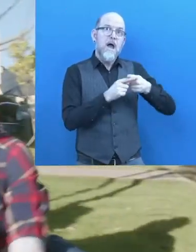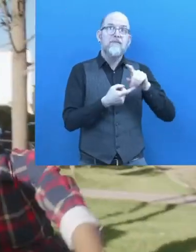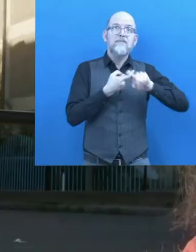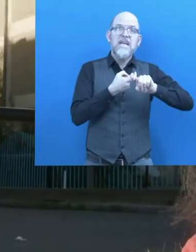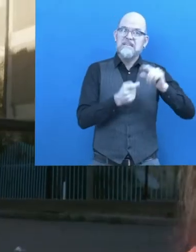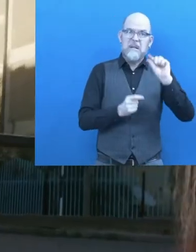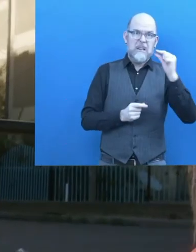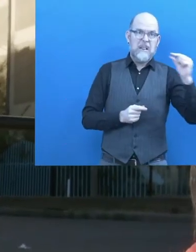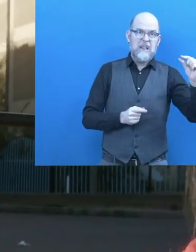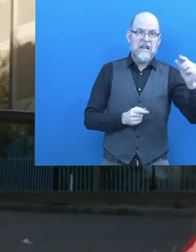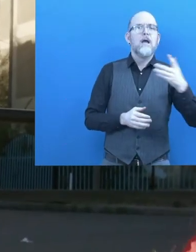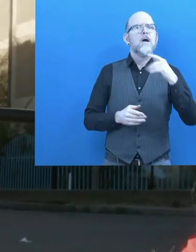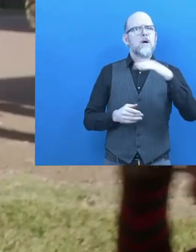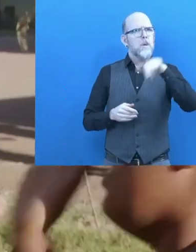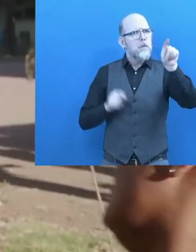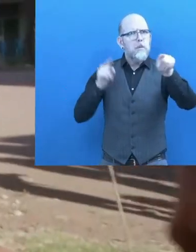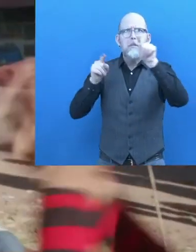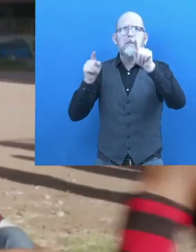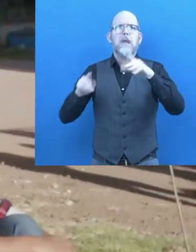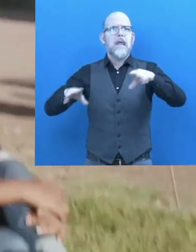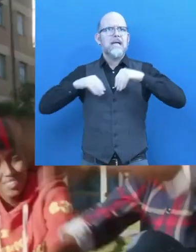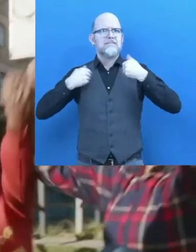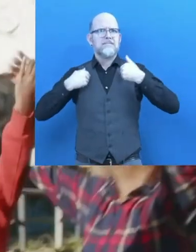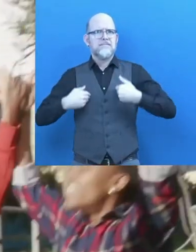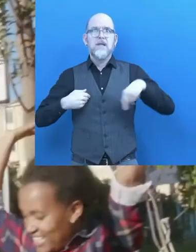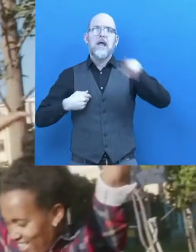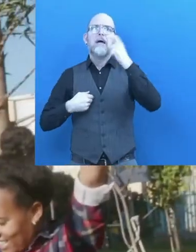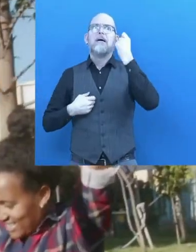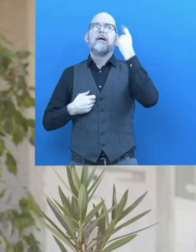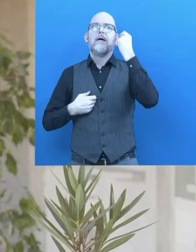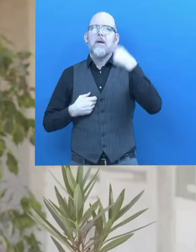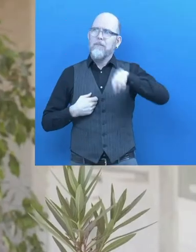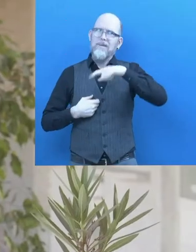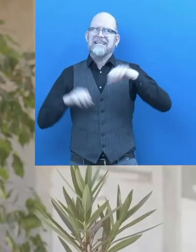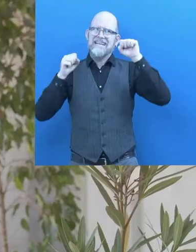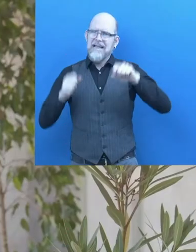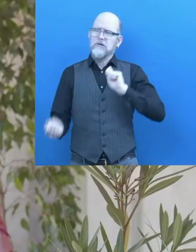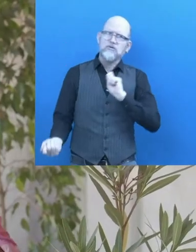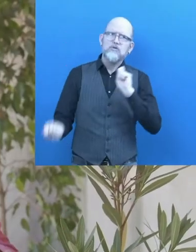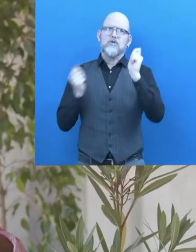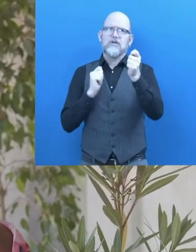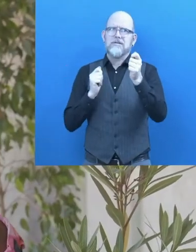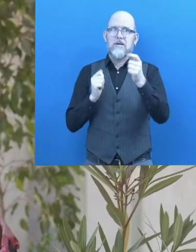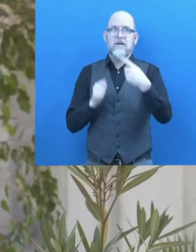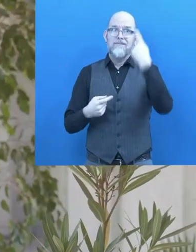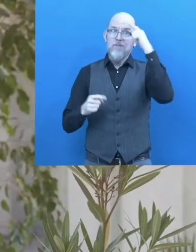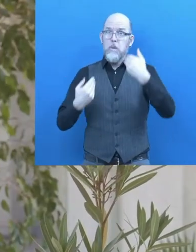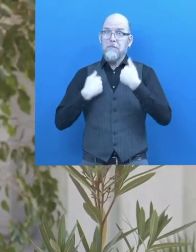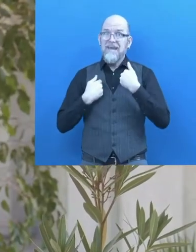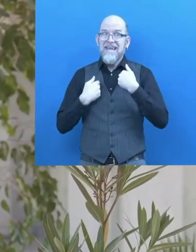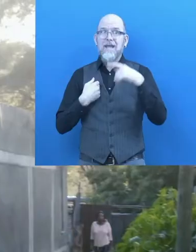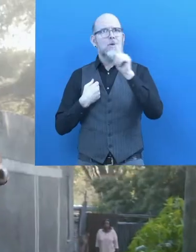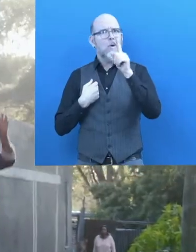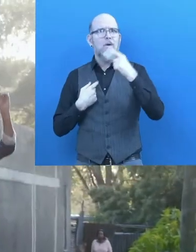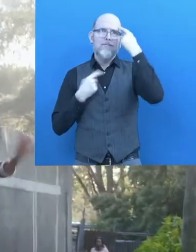differences, soon we realized we could make a real change. Not only for us, but to help other deaf women.